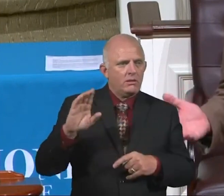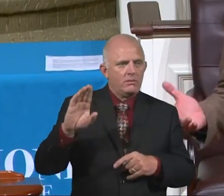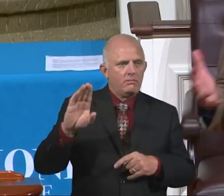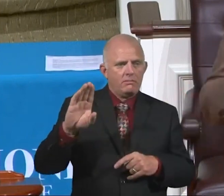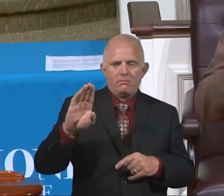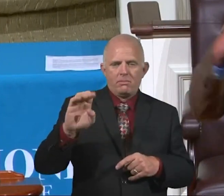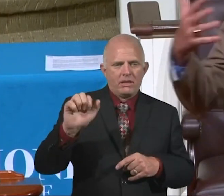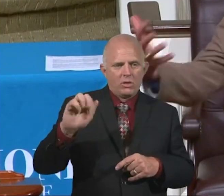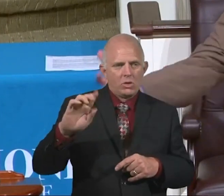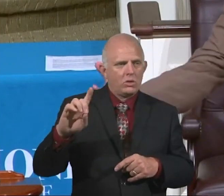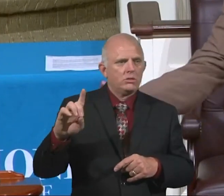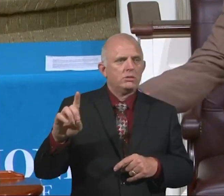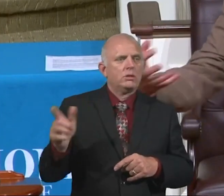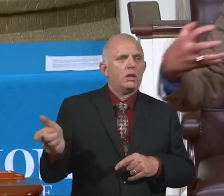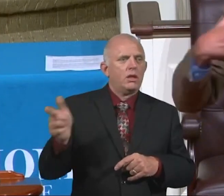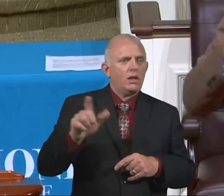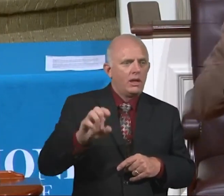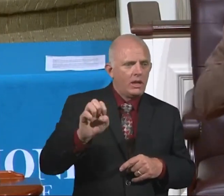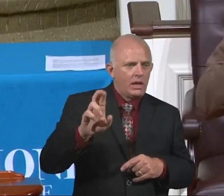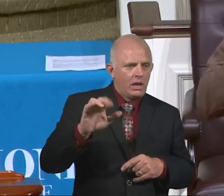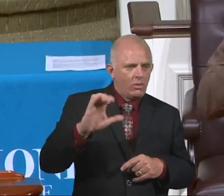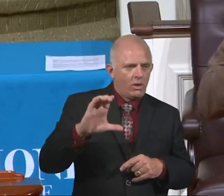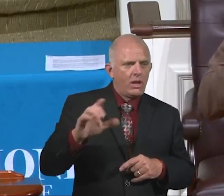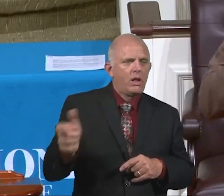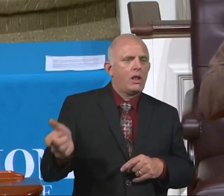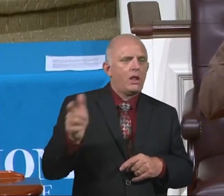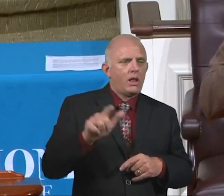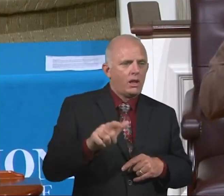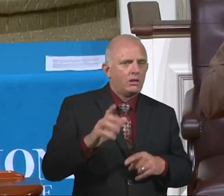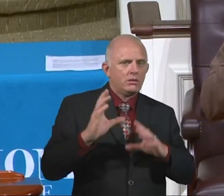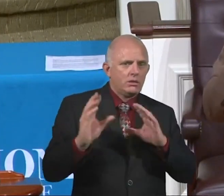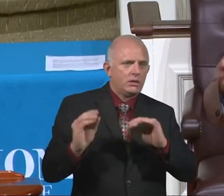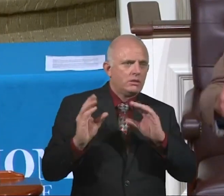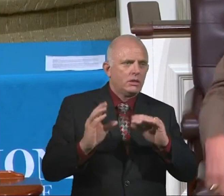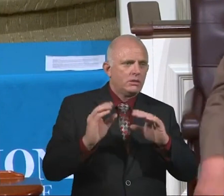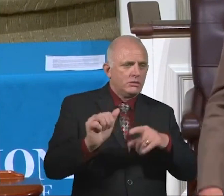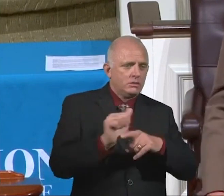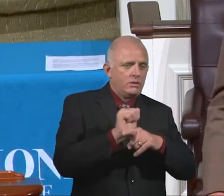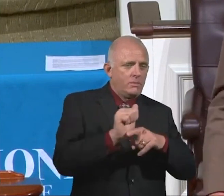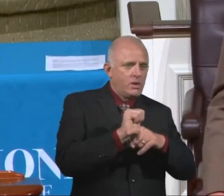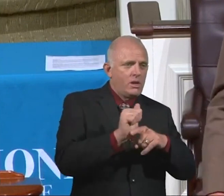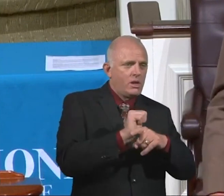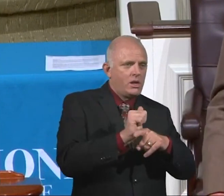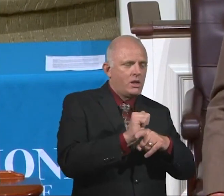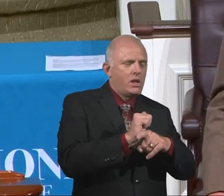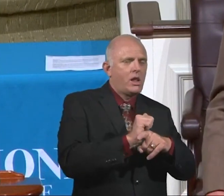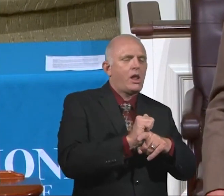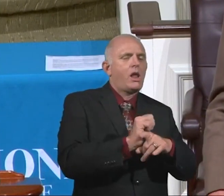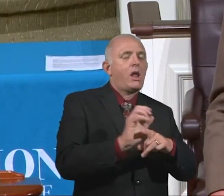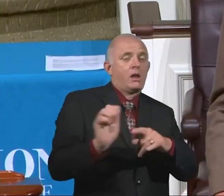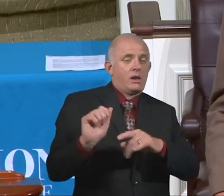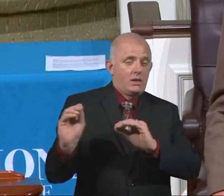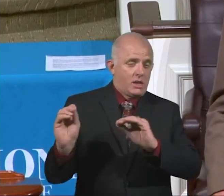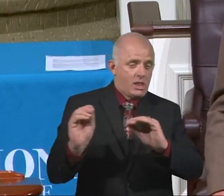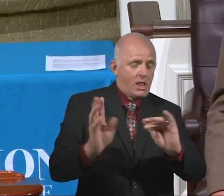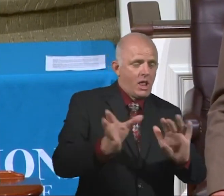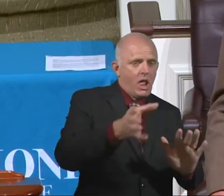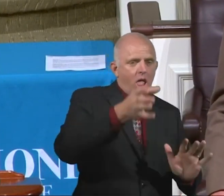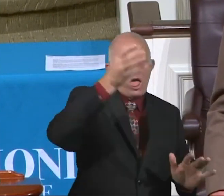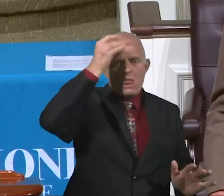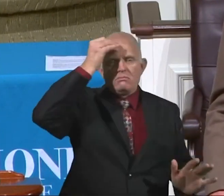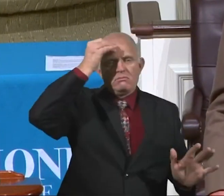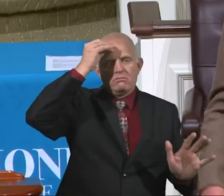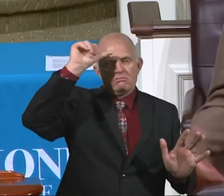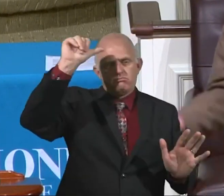discipling people. You know, as I started teaching, that became a part of me. Like, man, that is good. I didn't learn that in Bible doctrines in